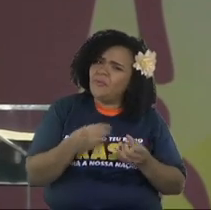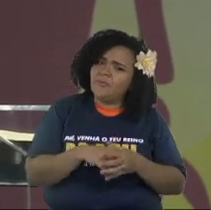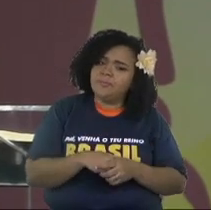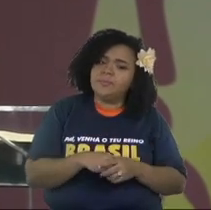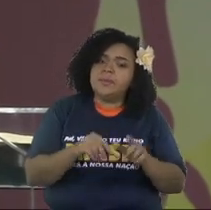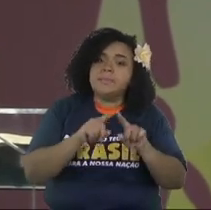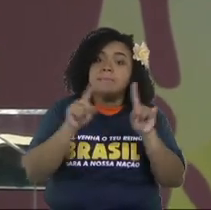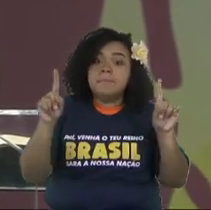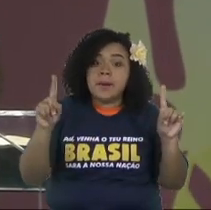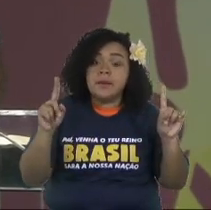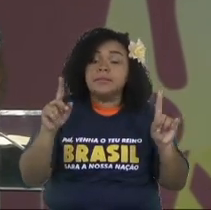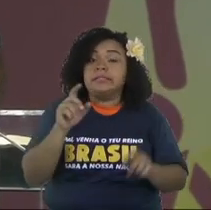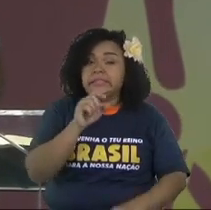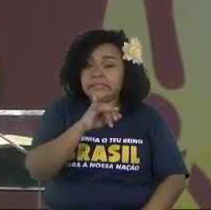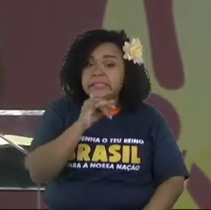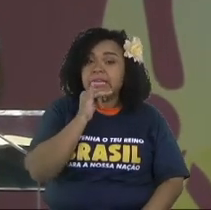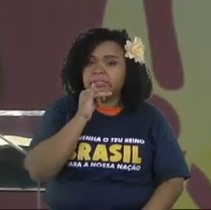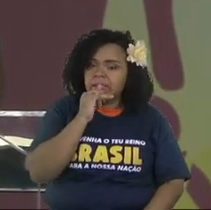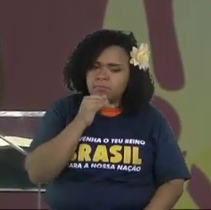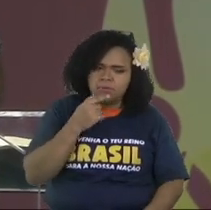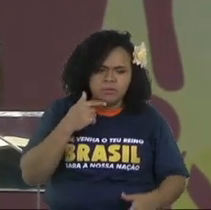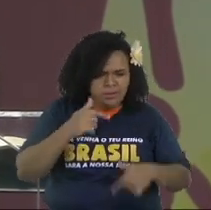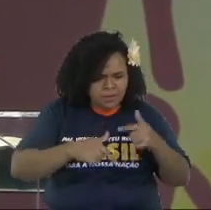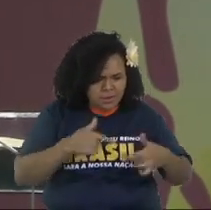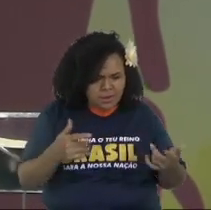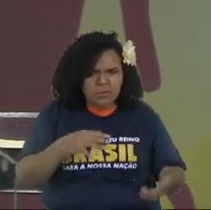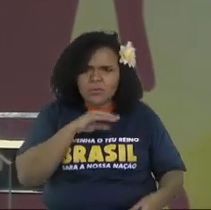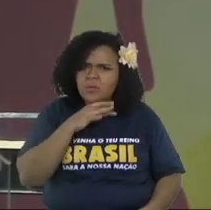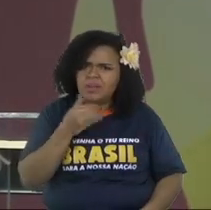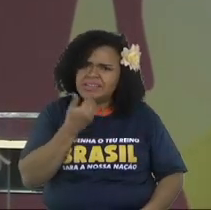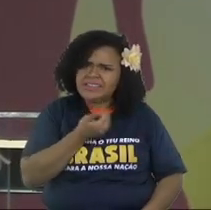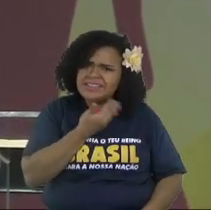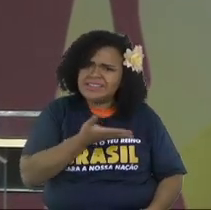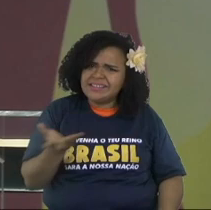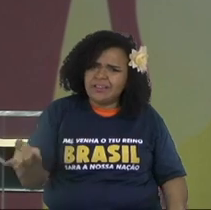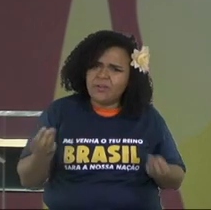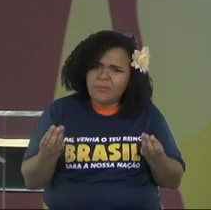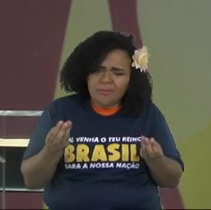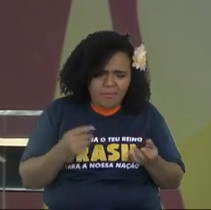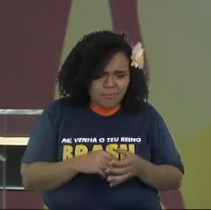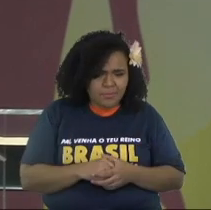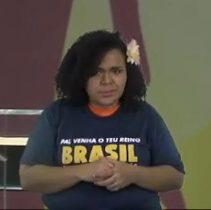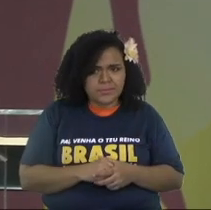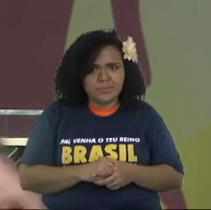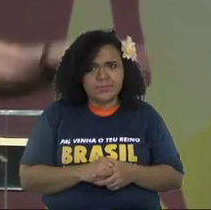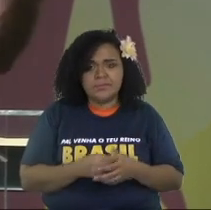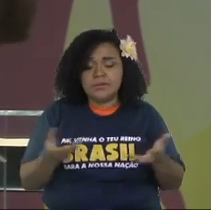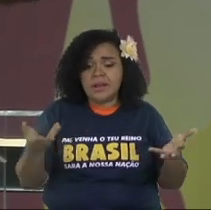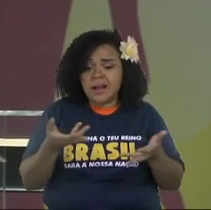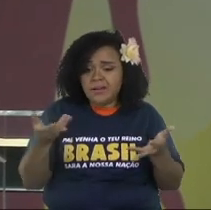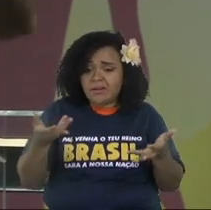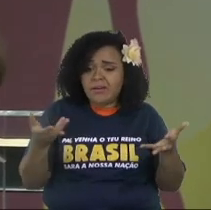I will never hide him again. Actually, I'm the worst propaganda of this builder.